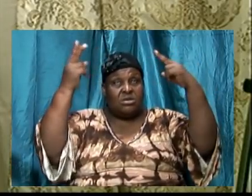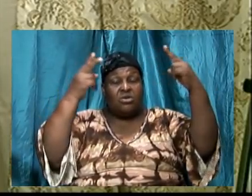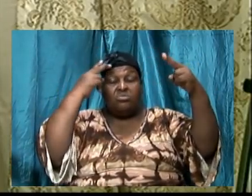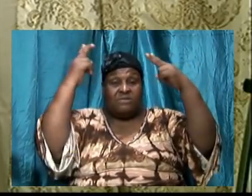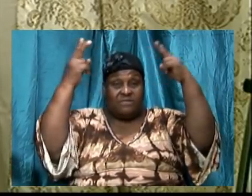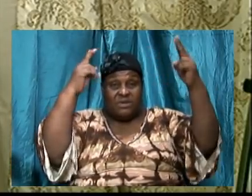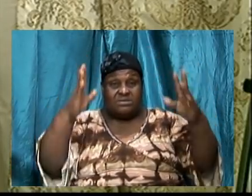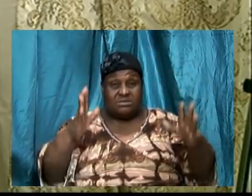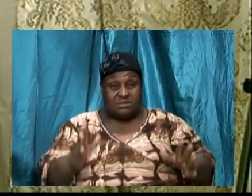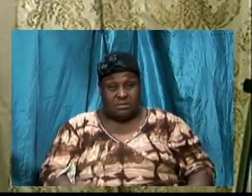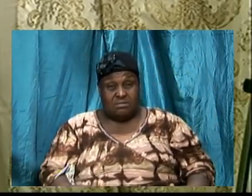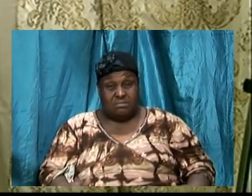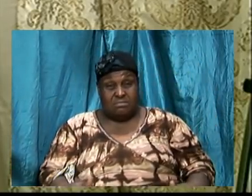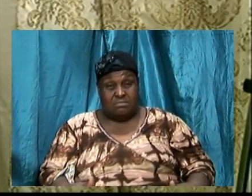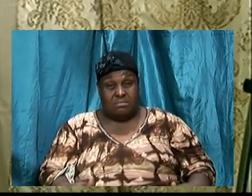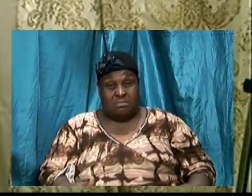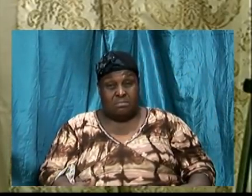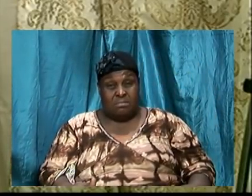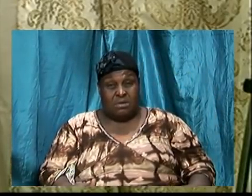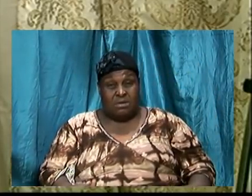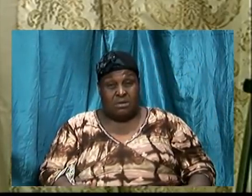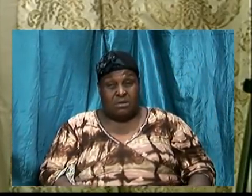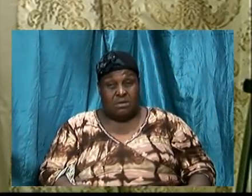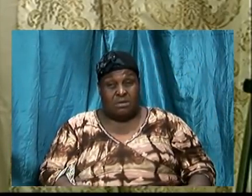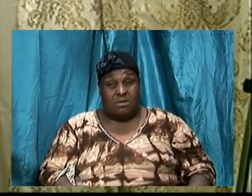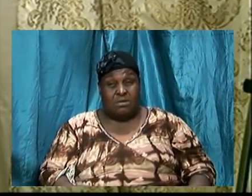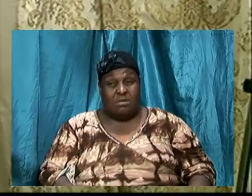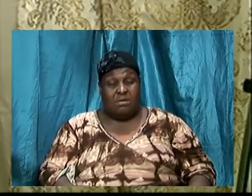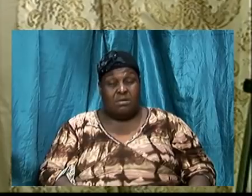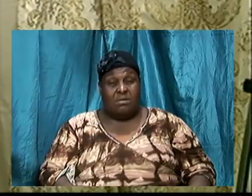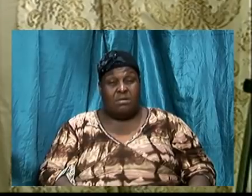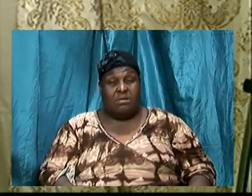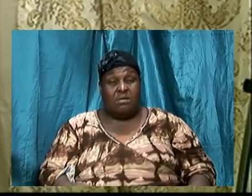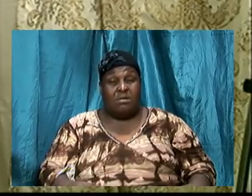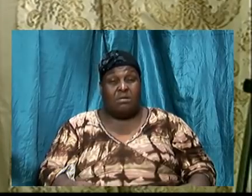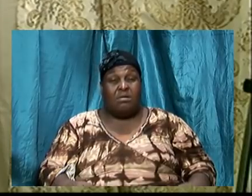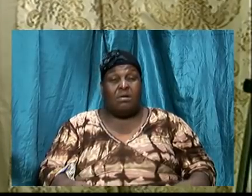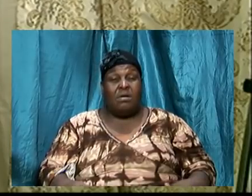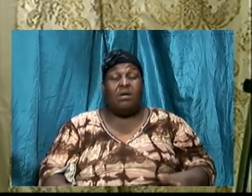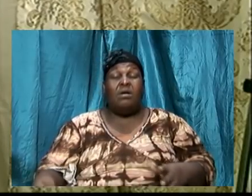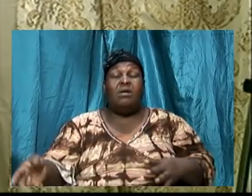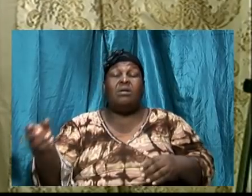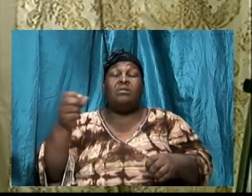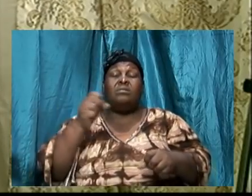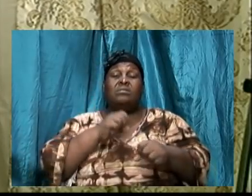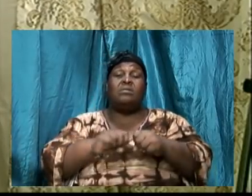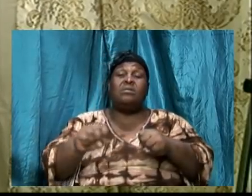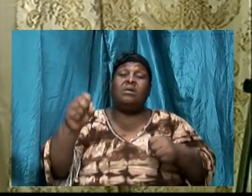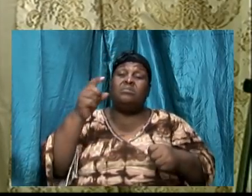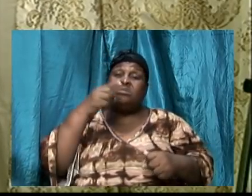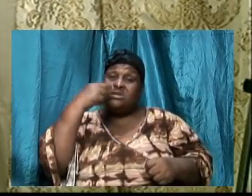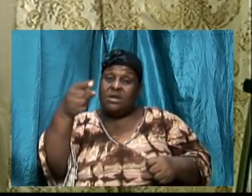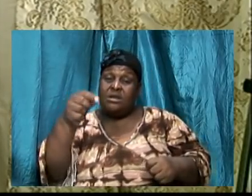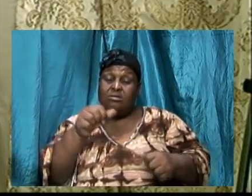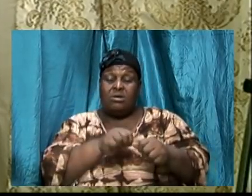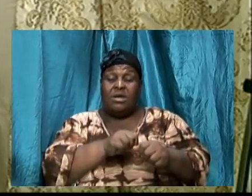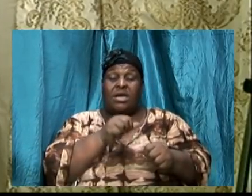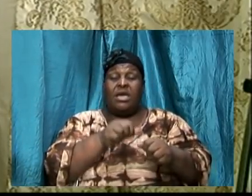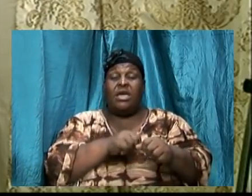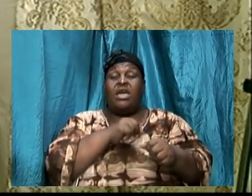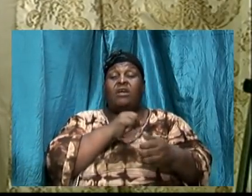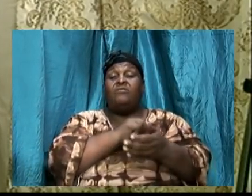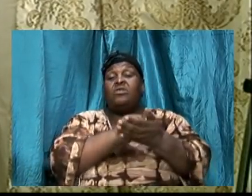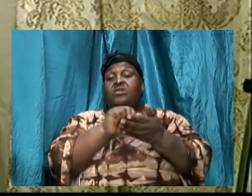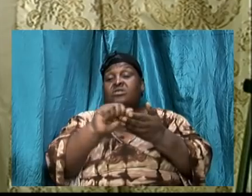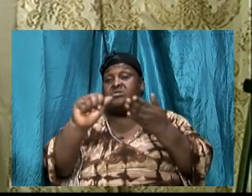instead of victors. And so I impress upon every saint of God, I impress upon